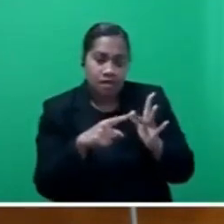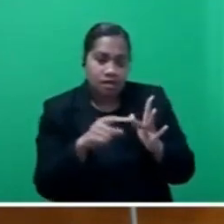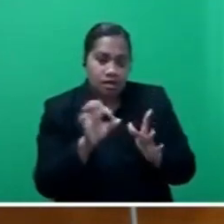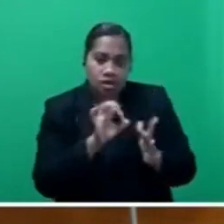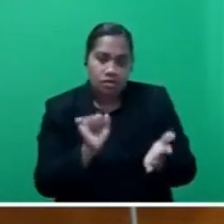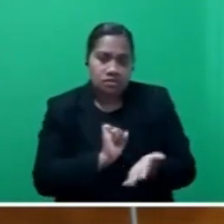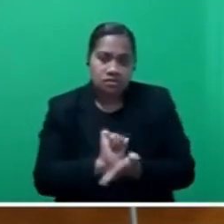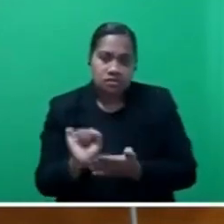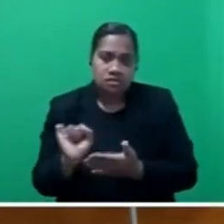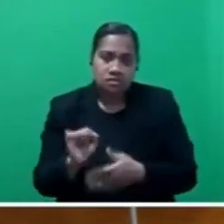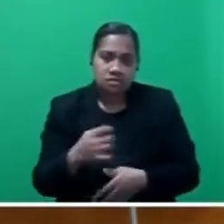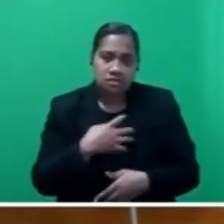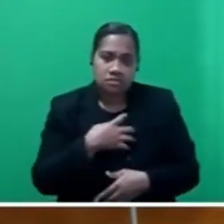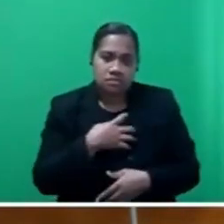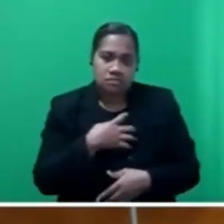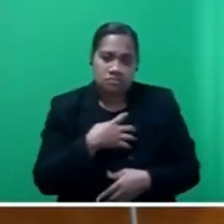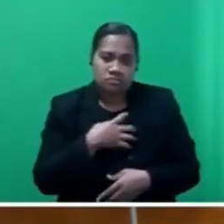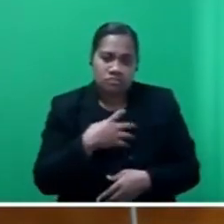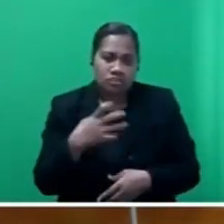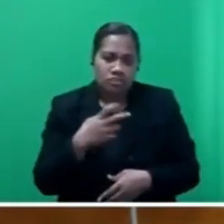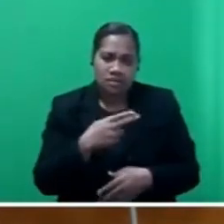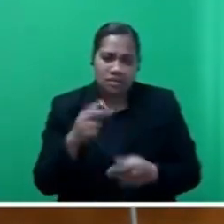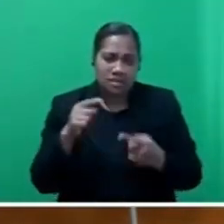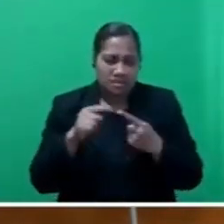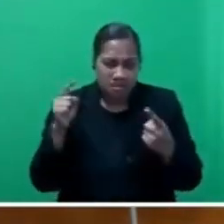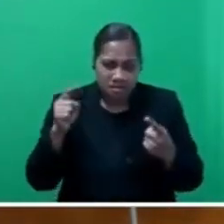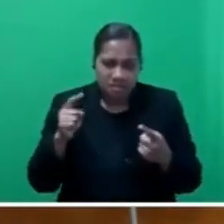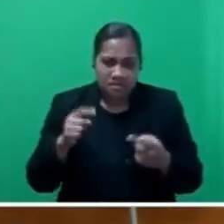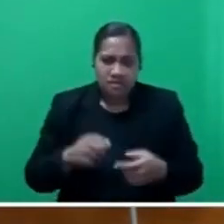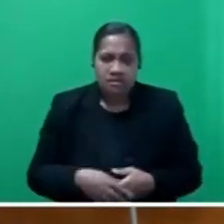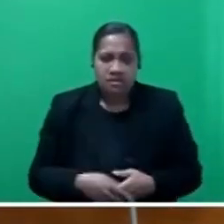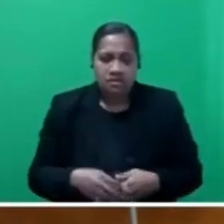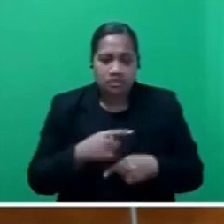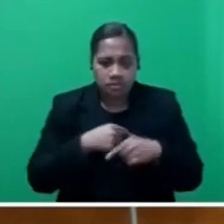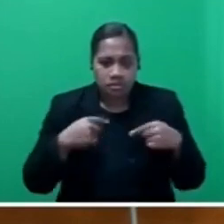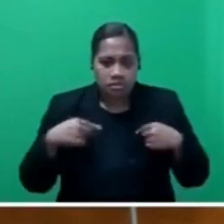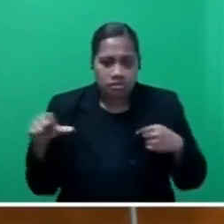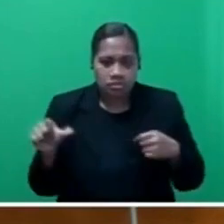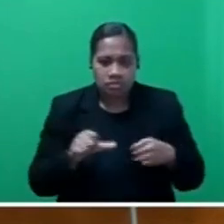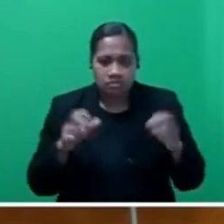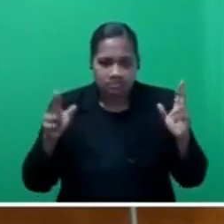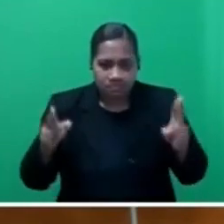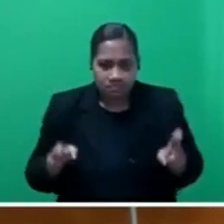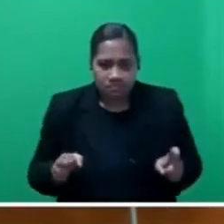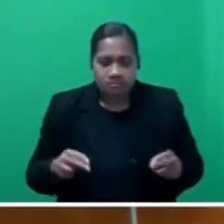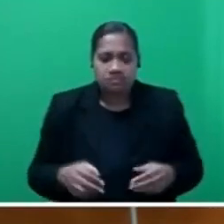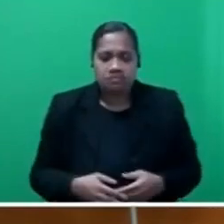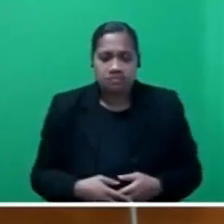than a specific ceiling. We have to be human and logical about this, Mr Speaker, sir.